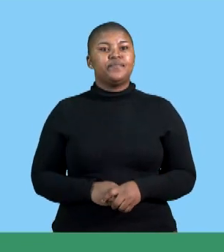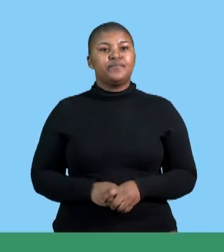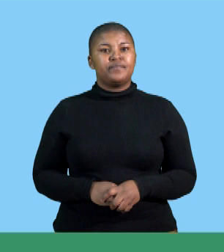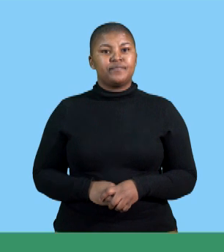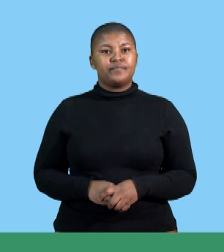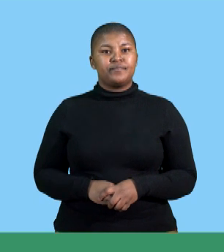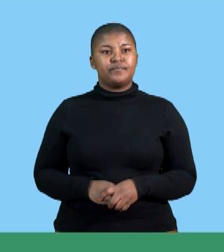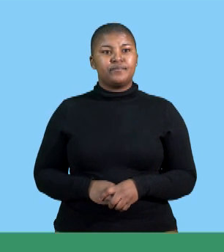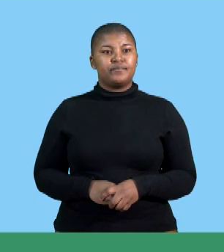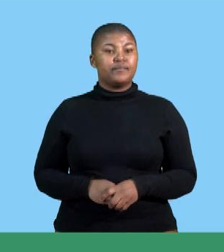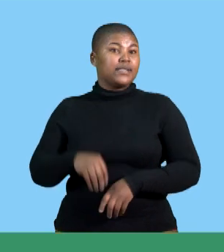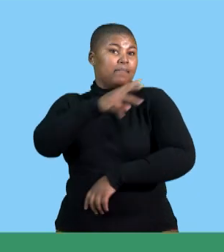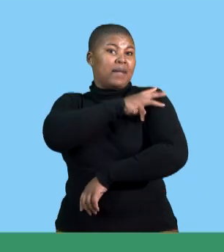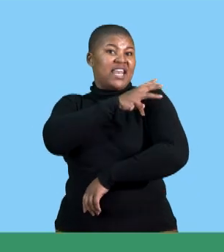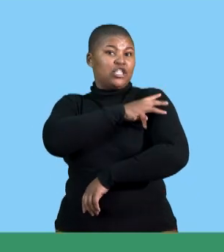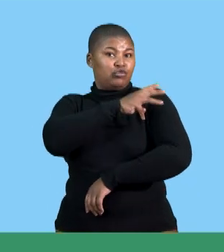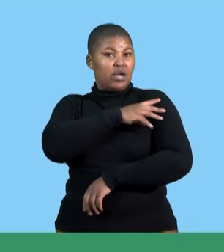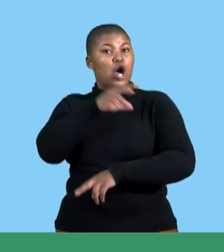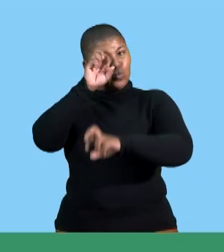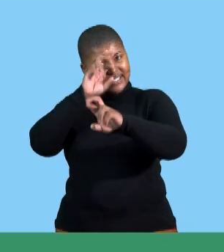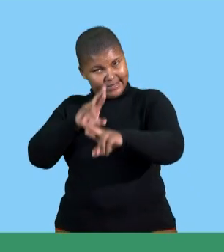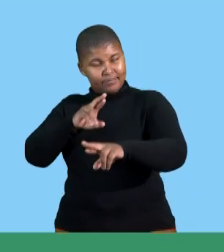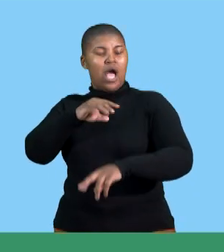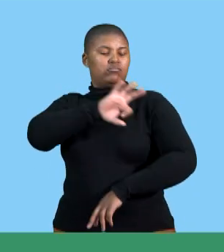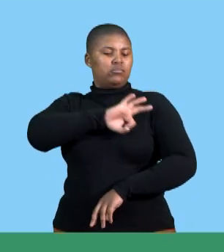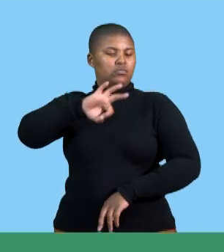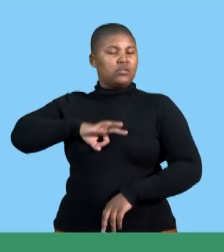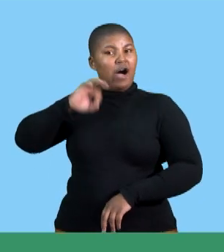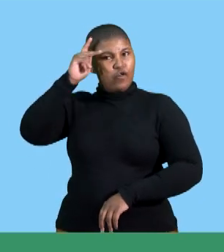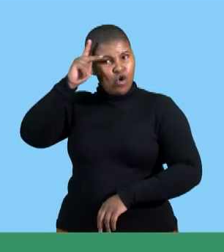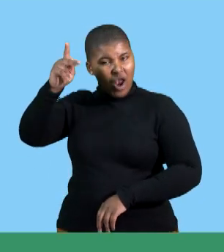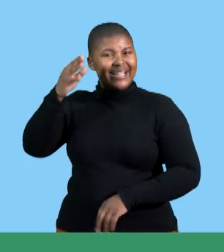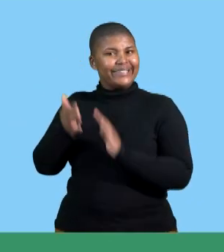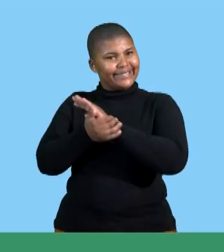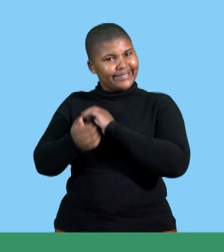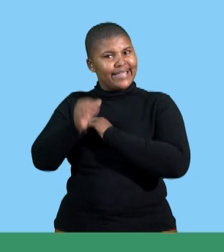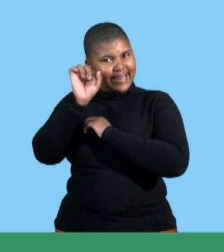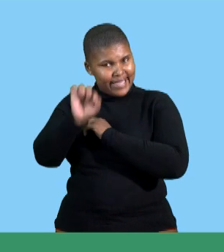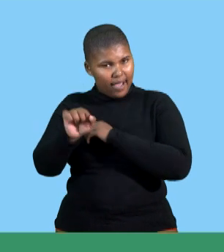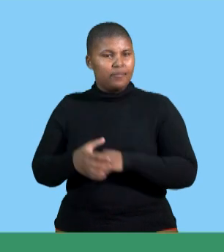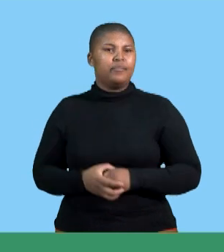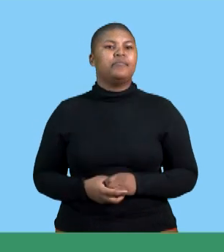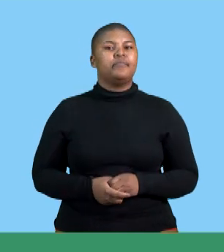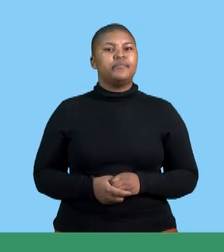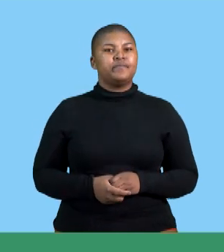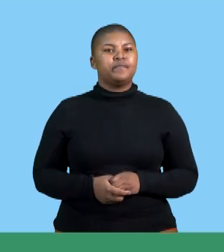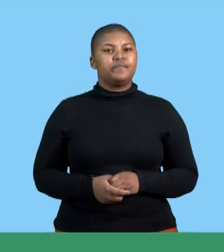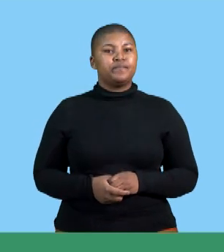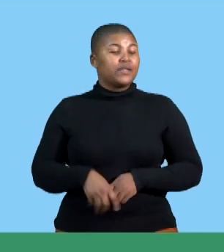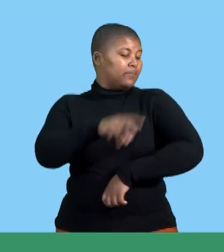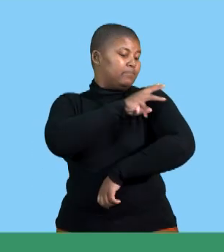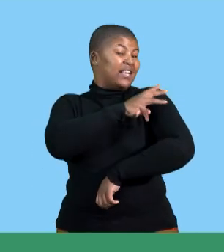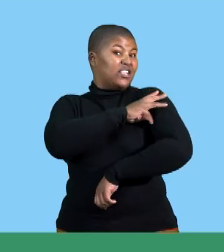respected employees knowledge and skills management respected the employees